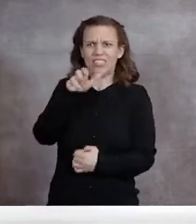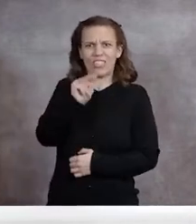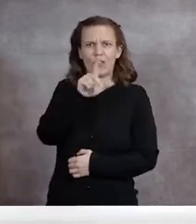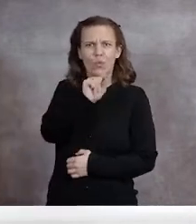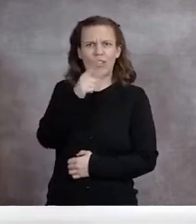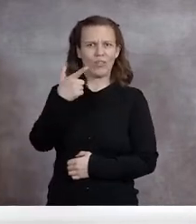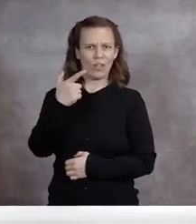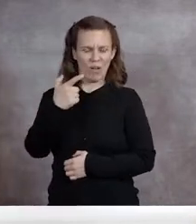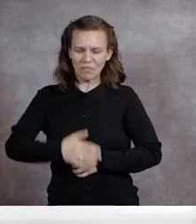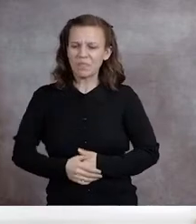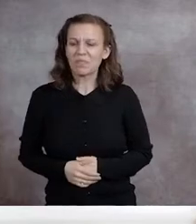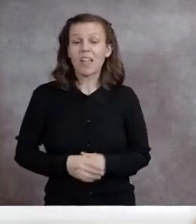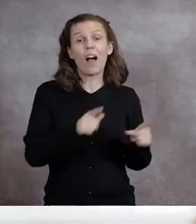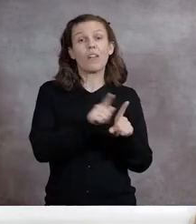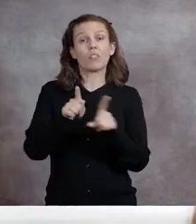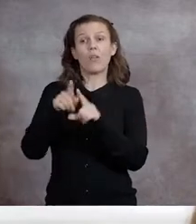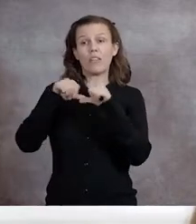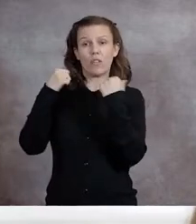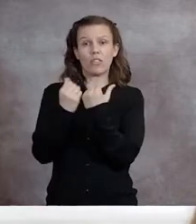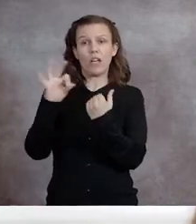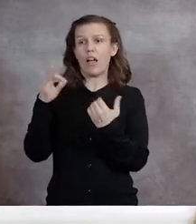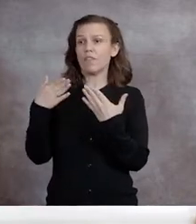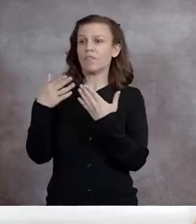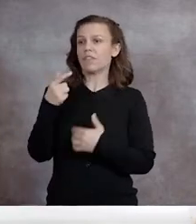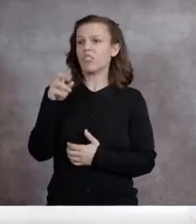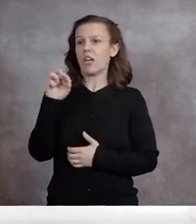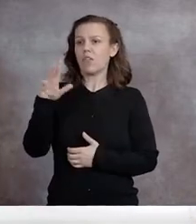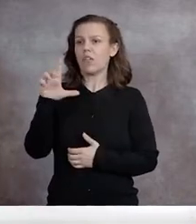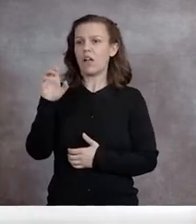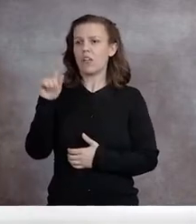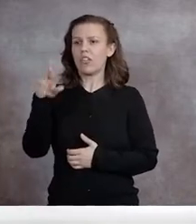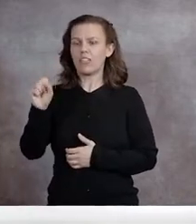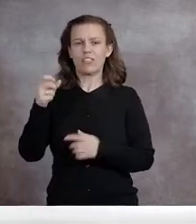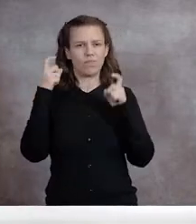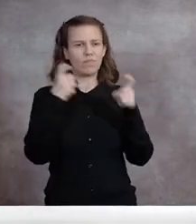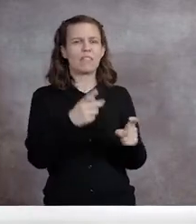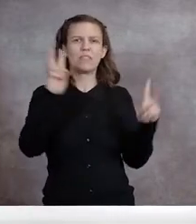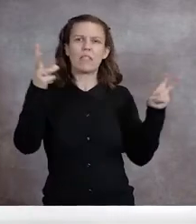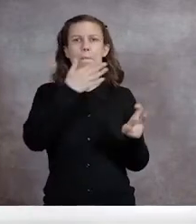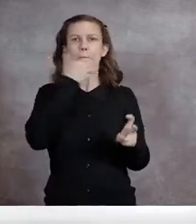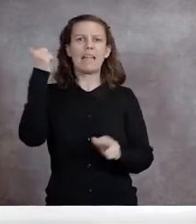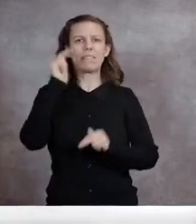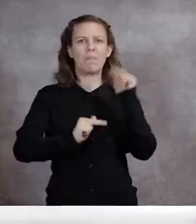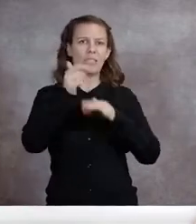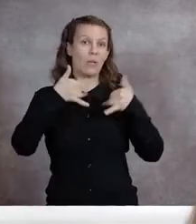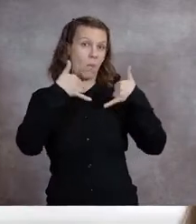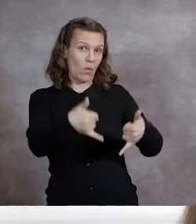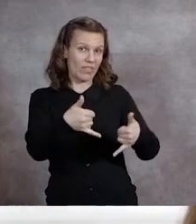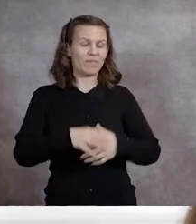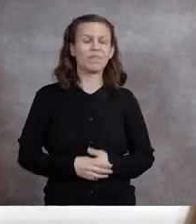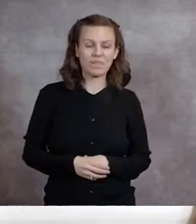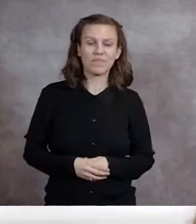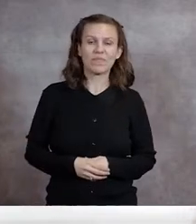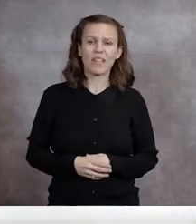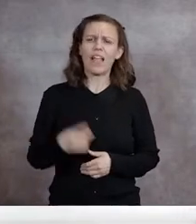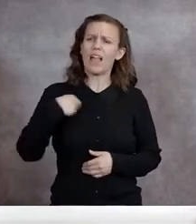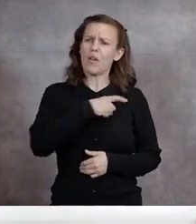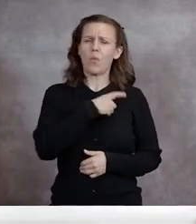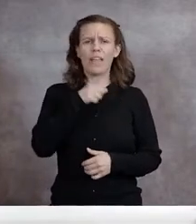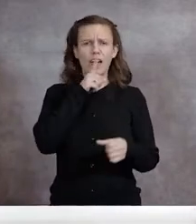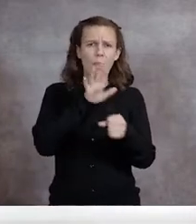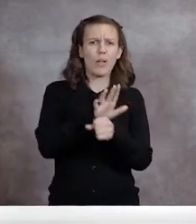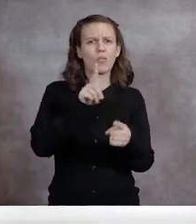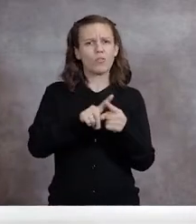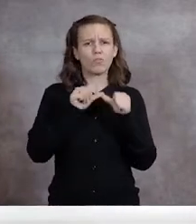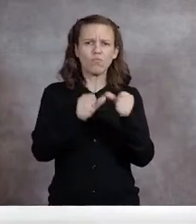well as an Association of General Contractors Best Building Award. In keeping with our commitment to environmental